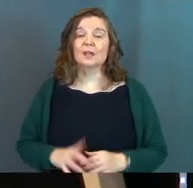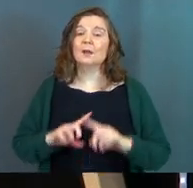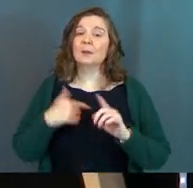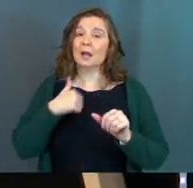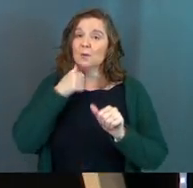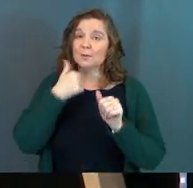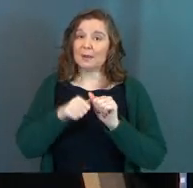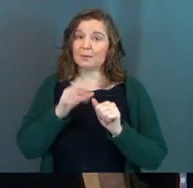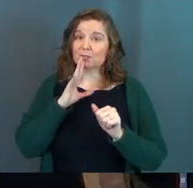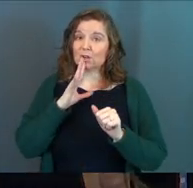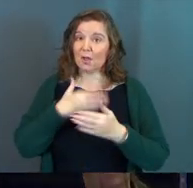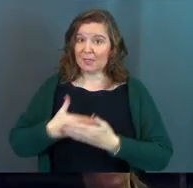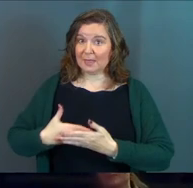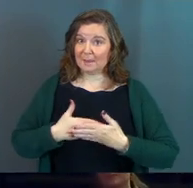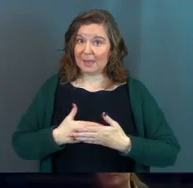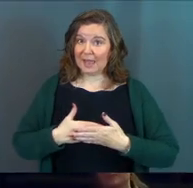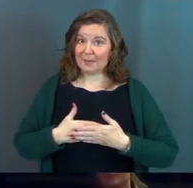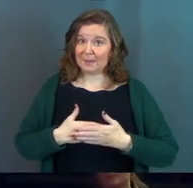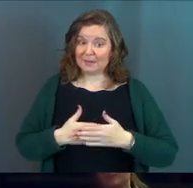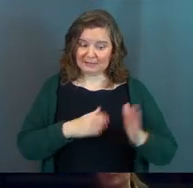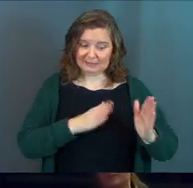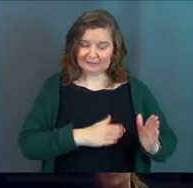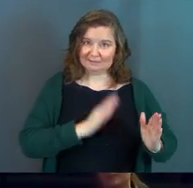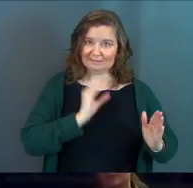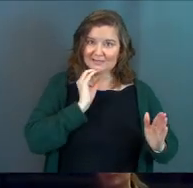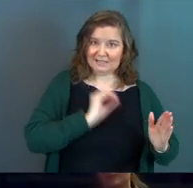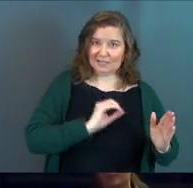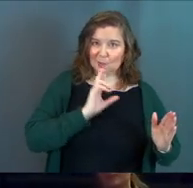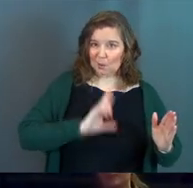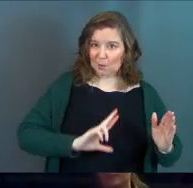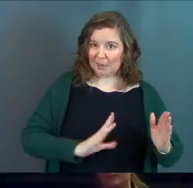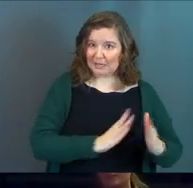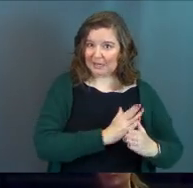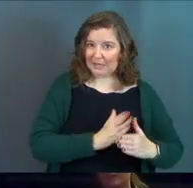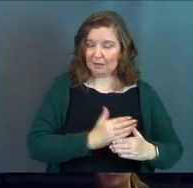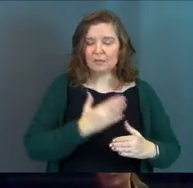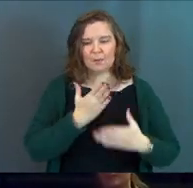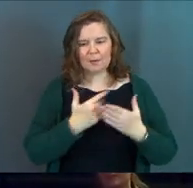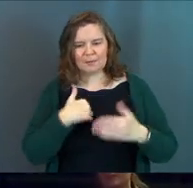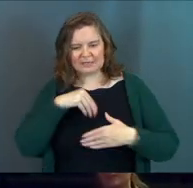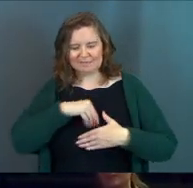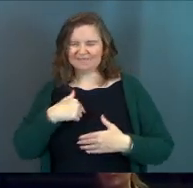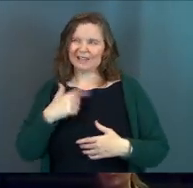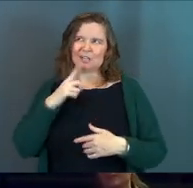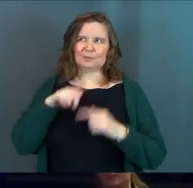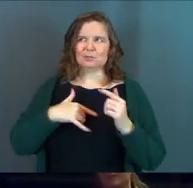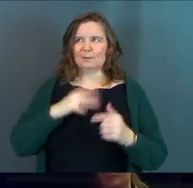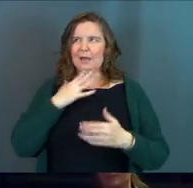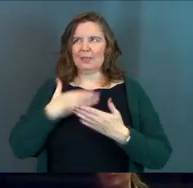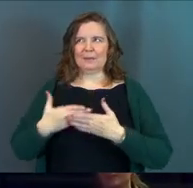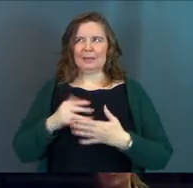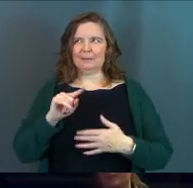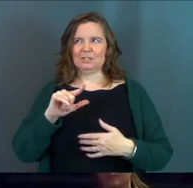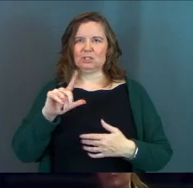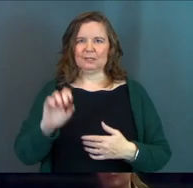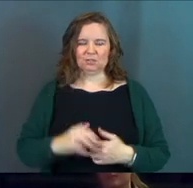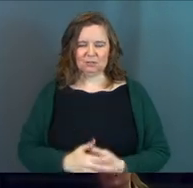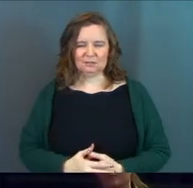But I remember we were talking about the baby stage and there was a part of me inside I'm like, I shouldn't be talking about the baby stage.